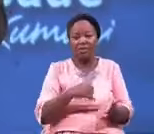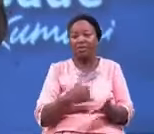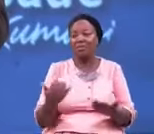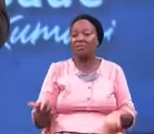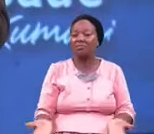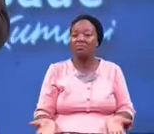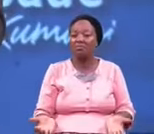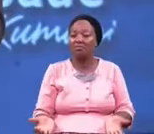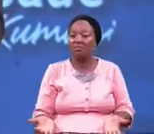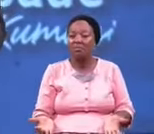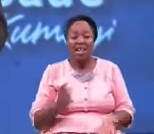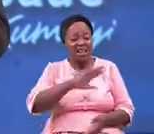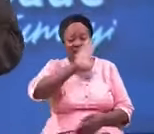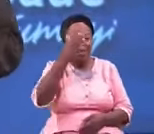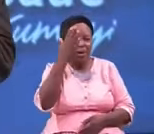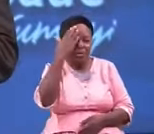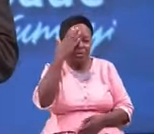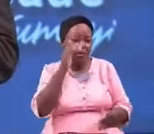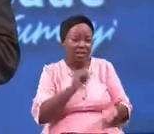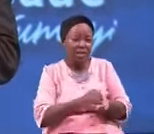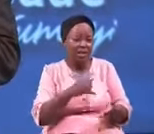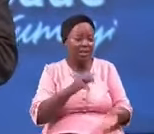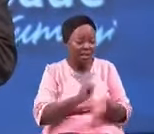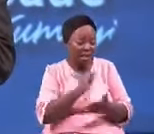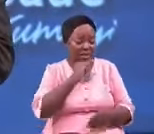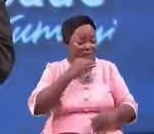he never realized it was judgment